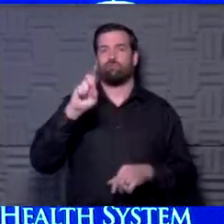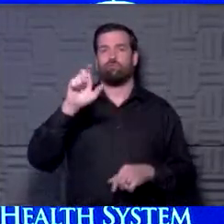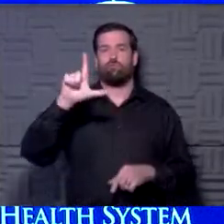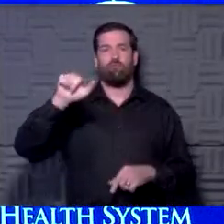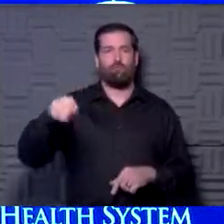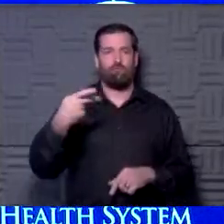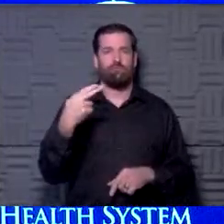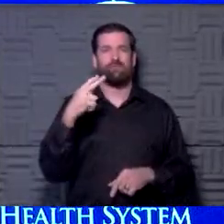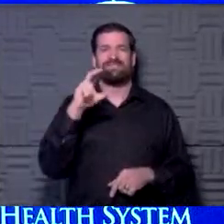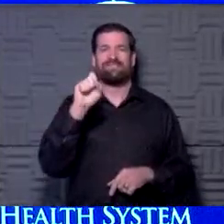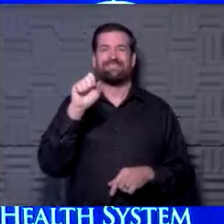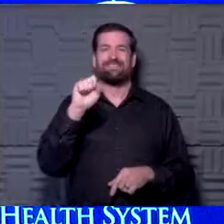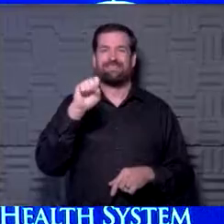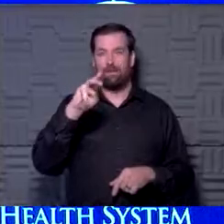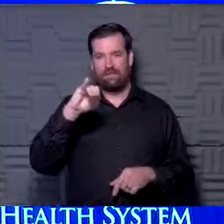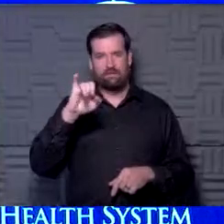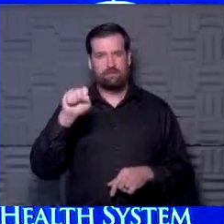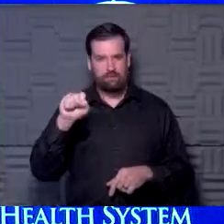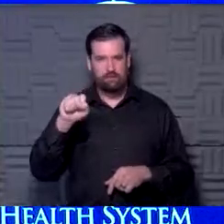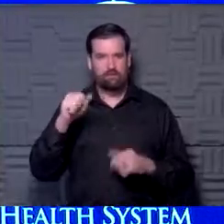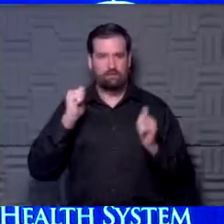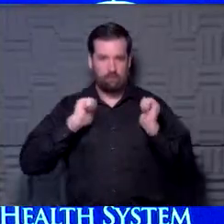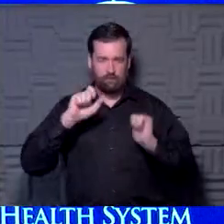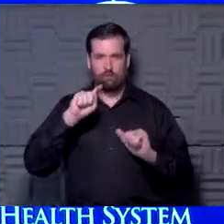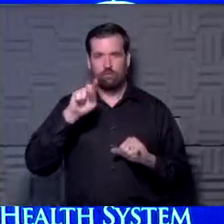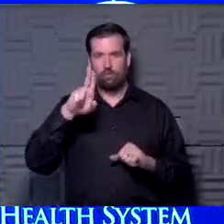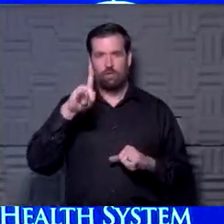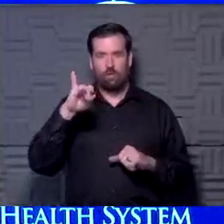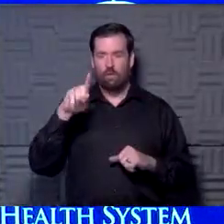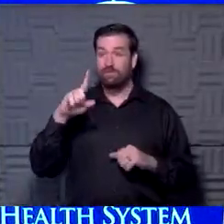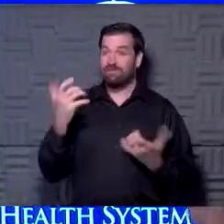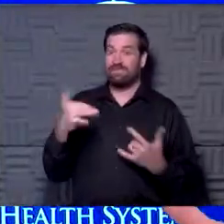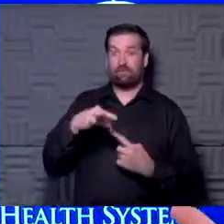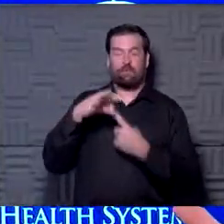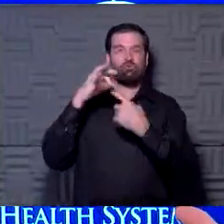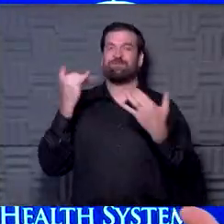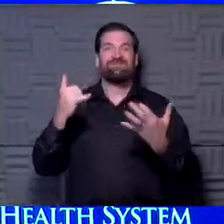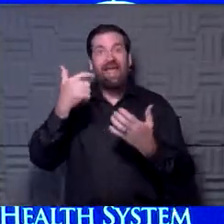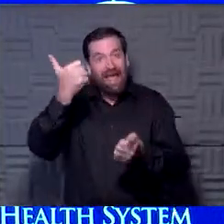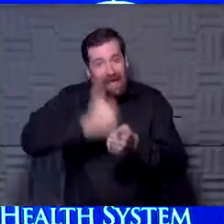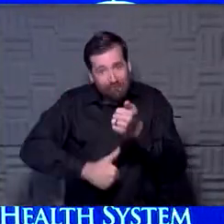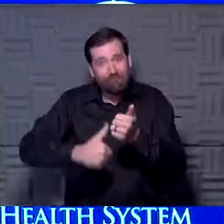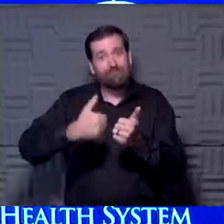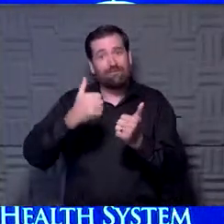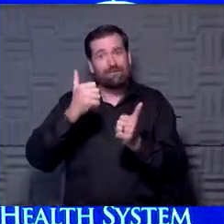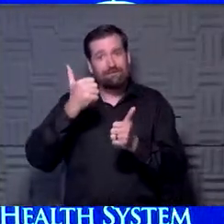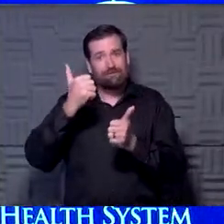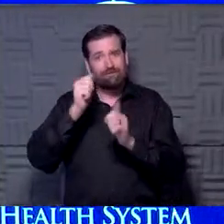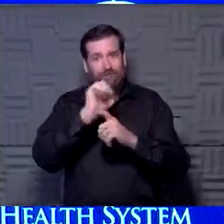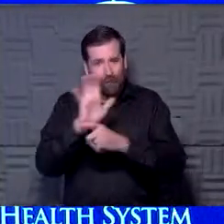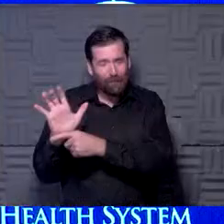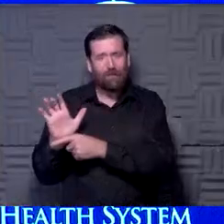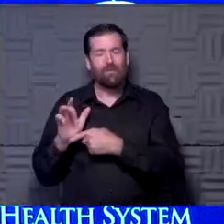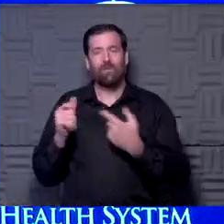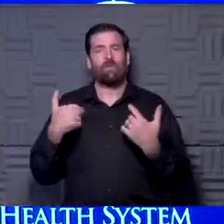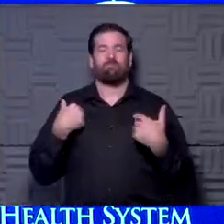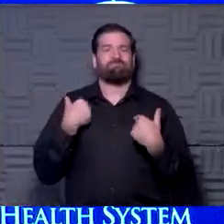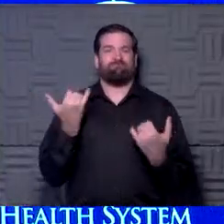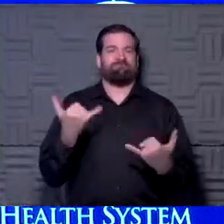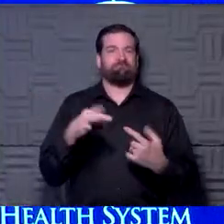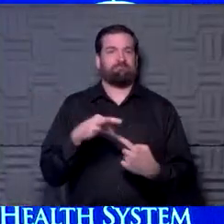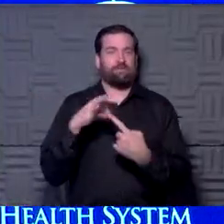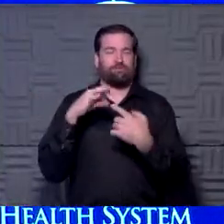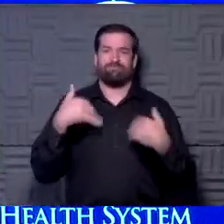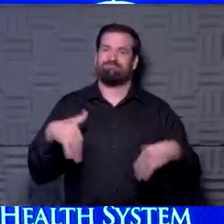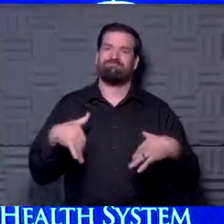KU Hospital. Today's a really special program. I think I say that about all of our programs, but this one is special because, first of all, we've